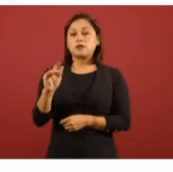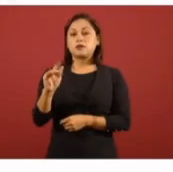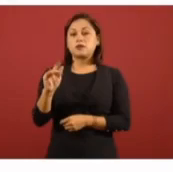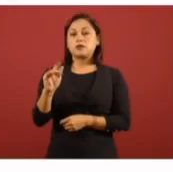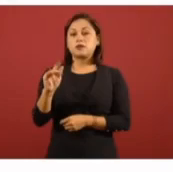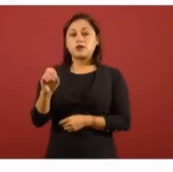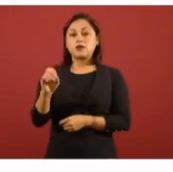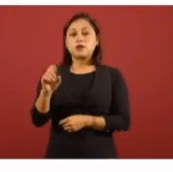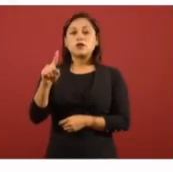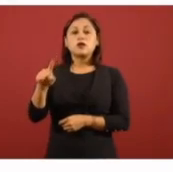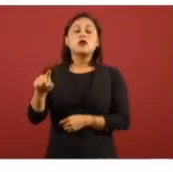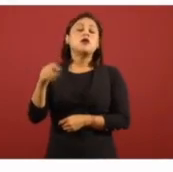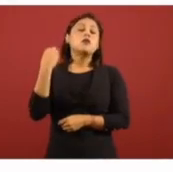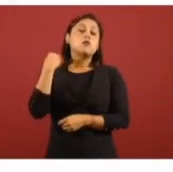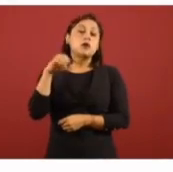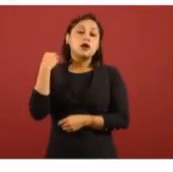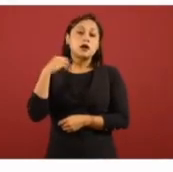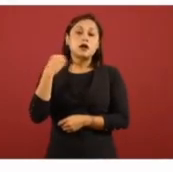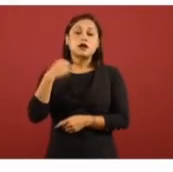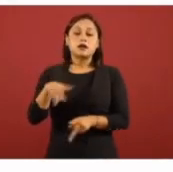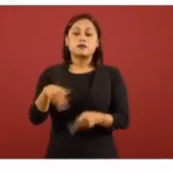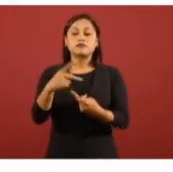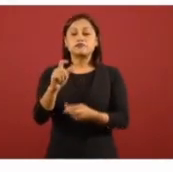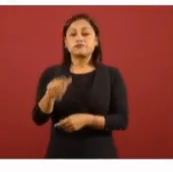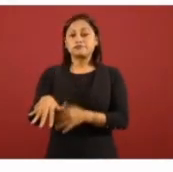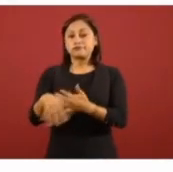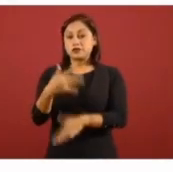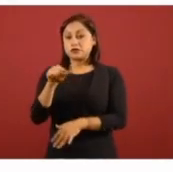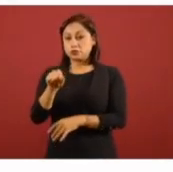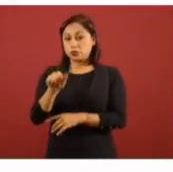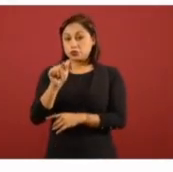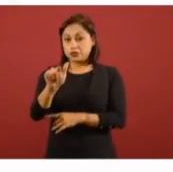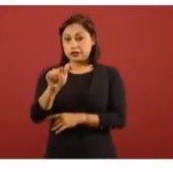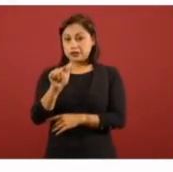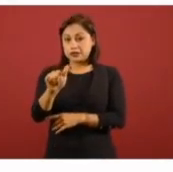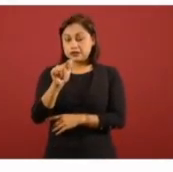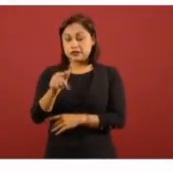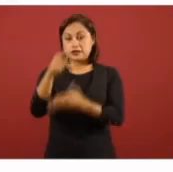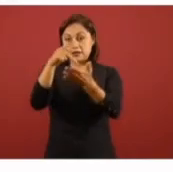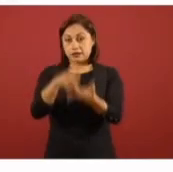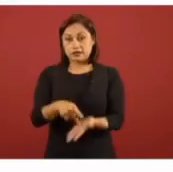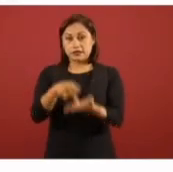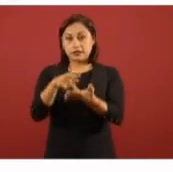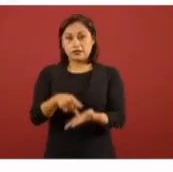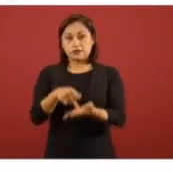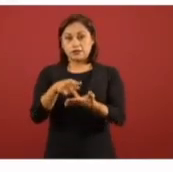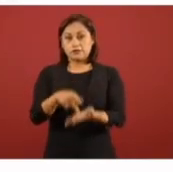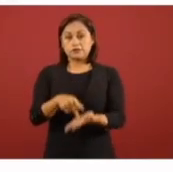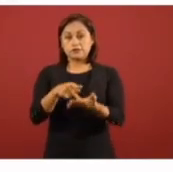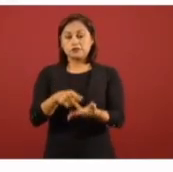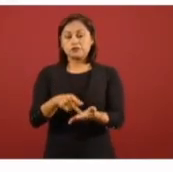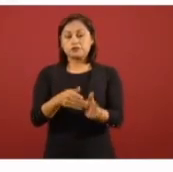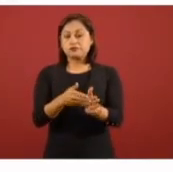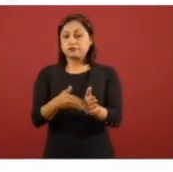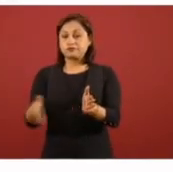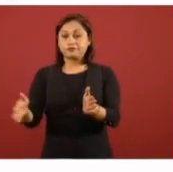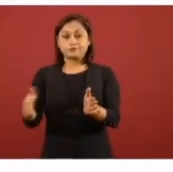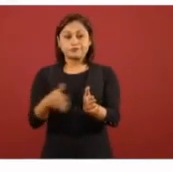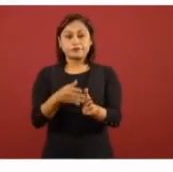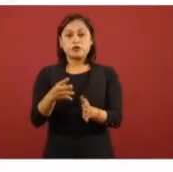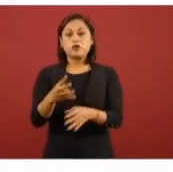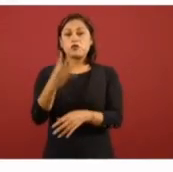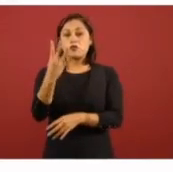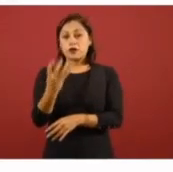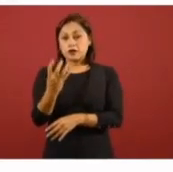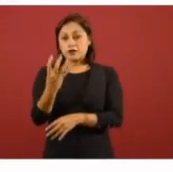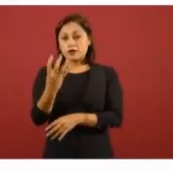Cruz. ...un precio al público de 15 pesos 17 centavos por kilo y un margen de 4 pesos 23